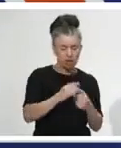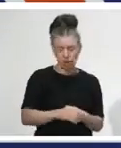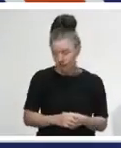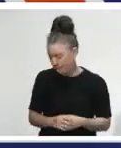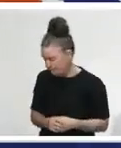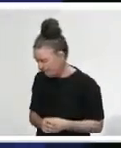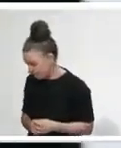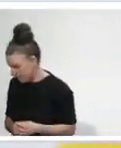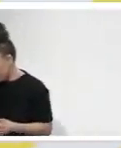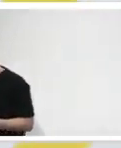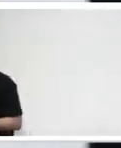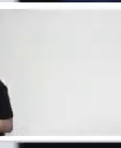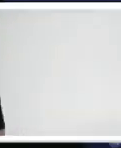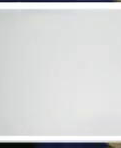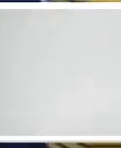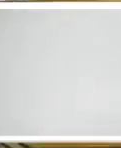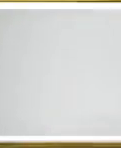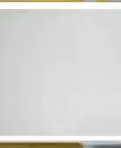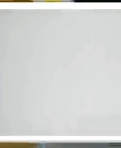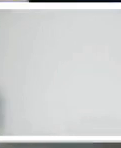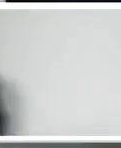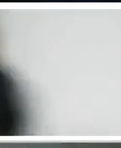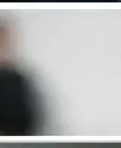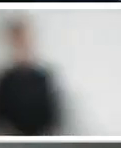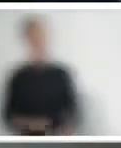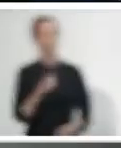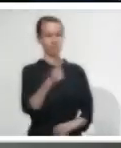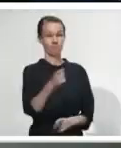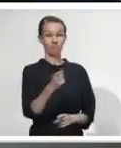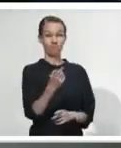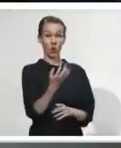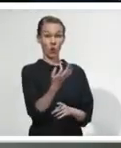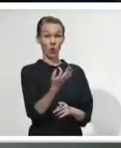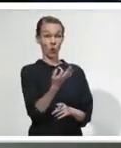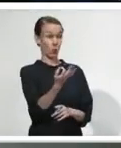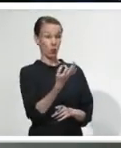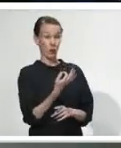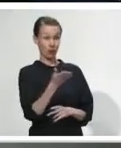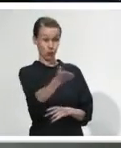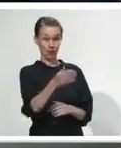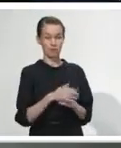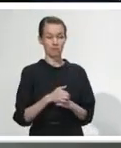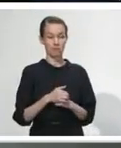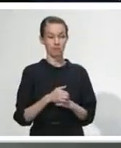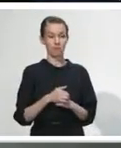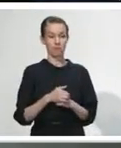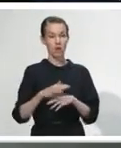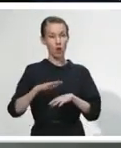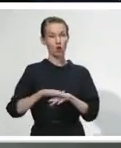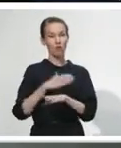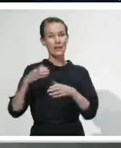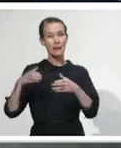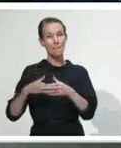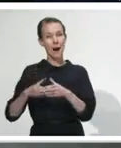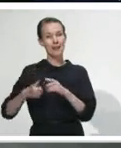Prime Minister, Green Party co-leader Marama Davidson believes that essential workers should be getting at least a